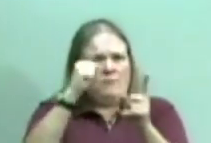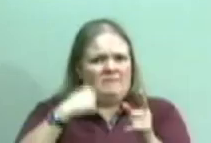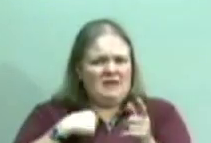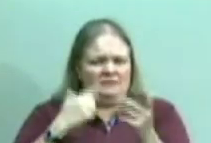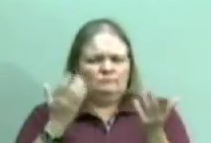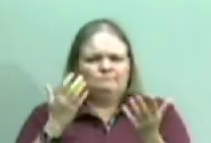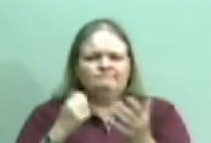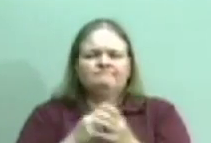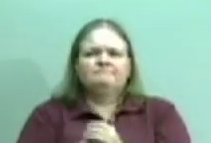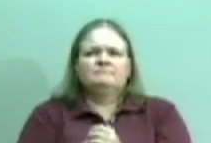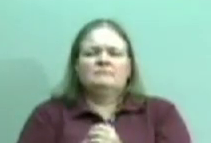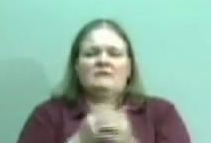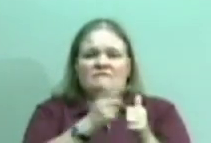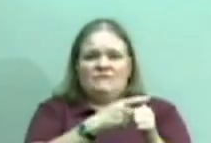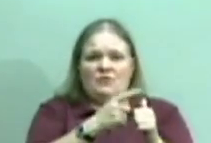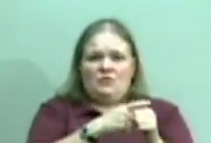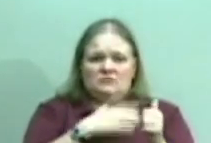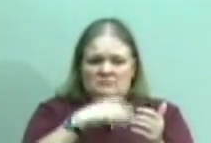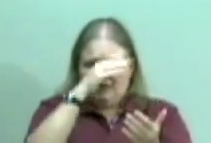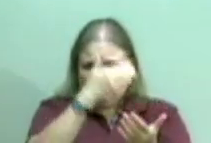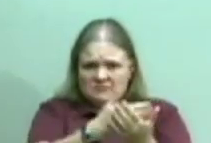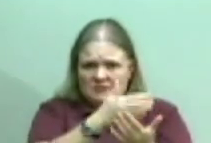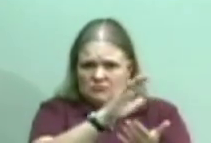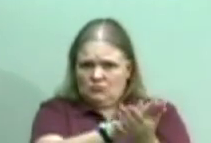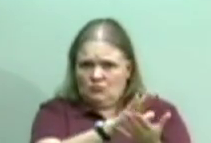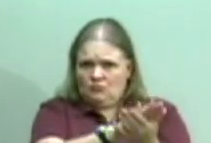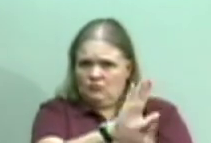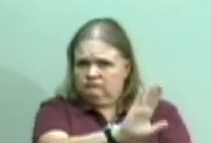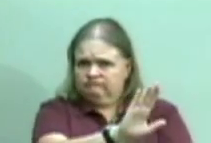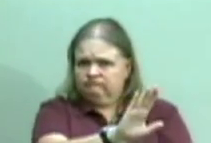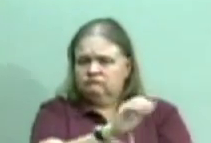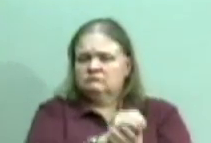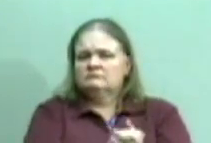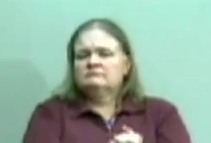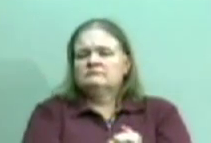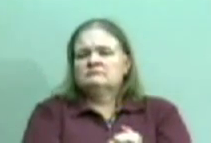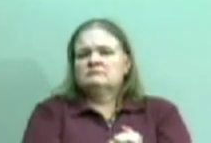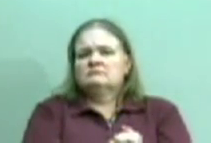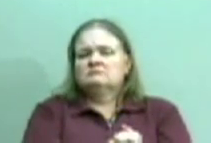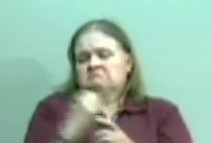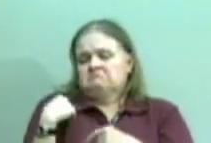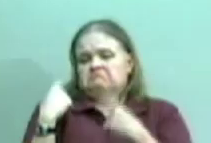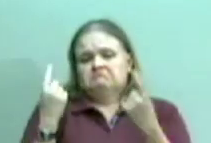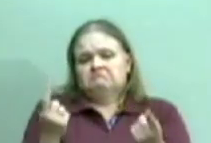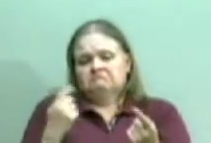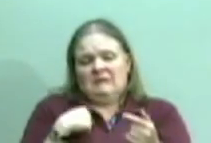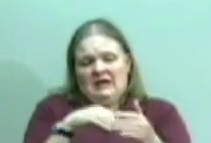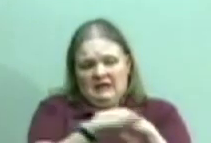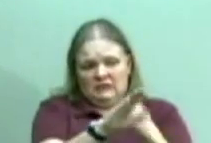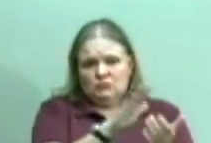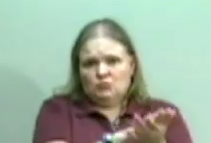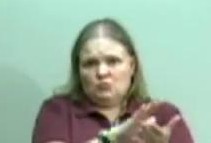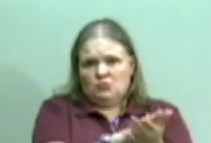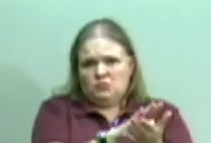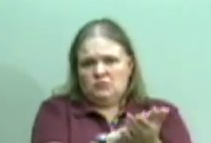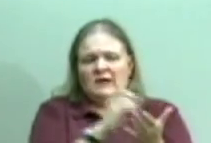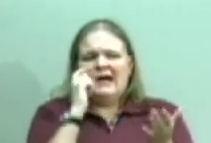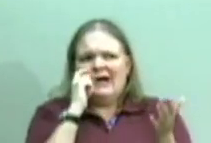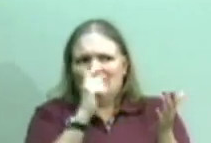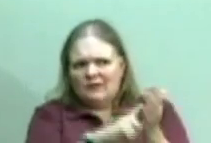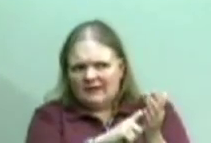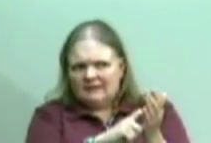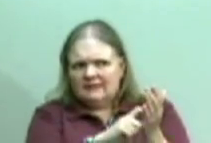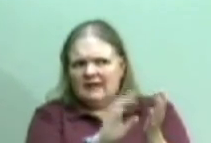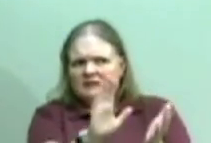The first one pertains to my son's school. Ever since I set foot in that school, I recognized the goldmine that it